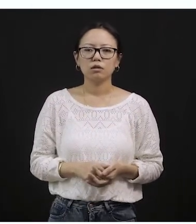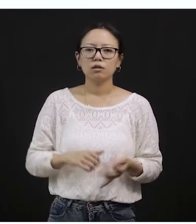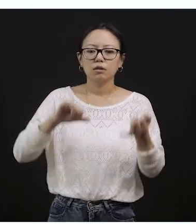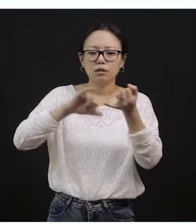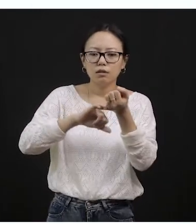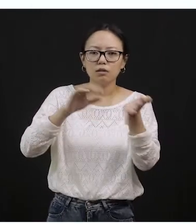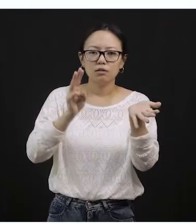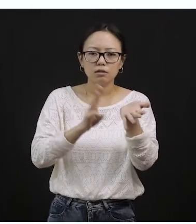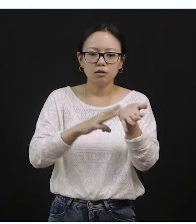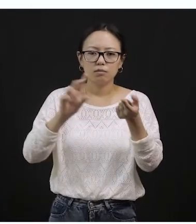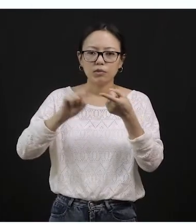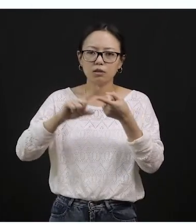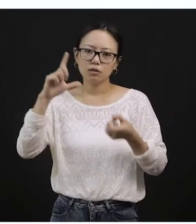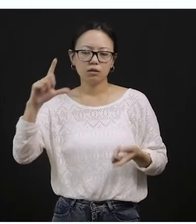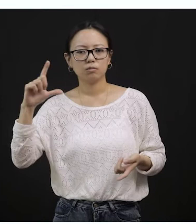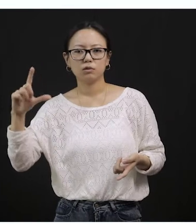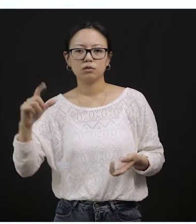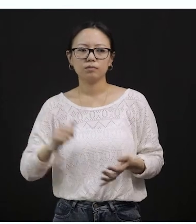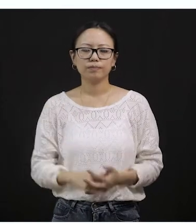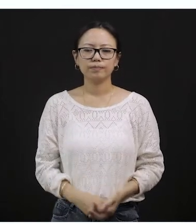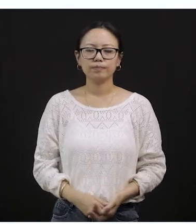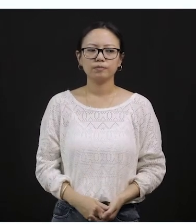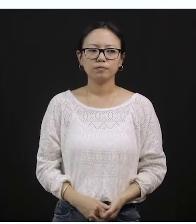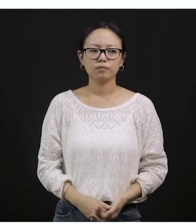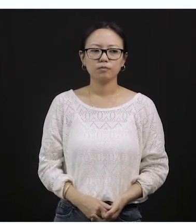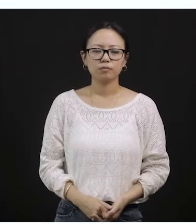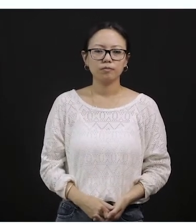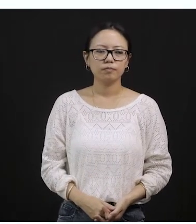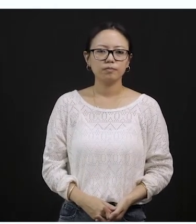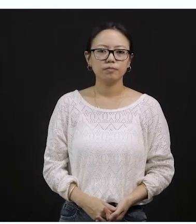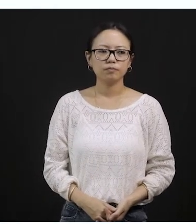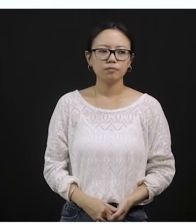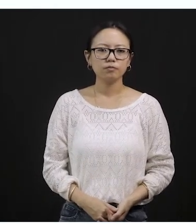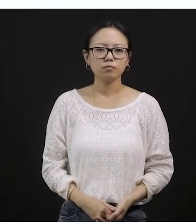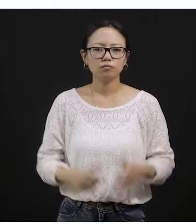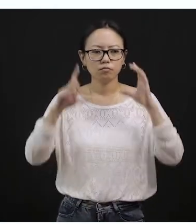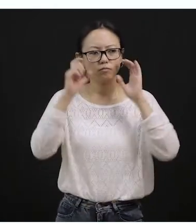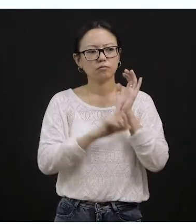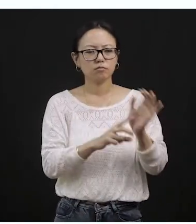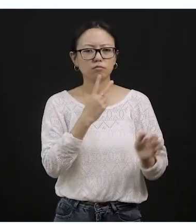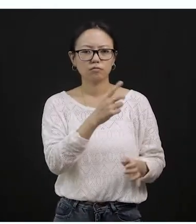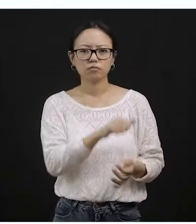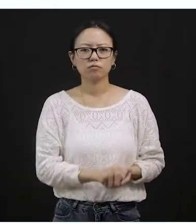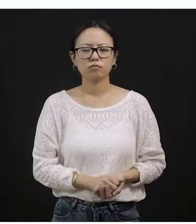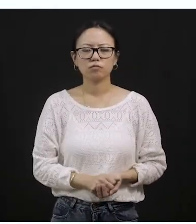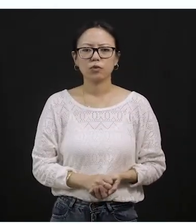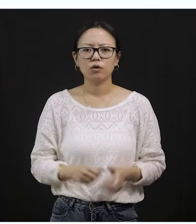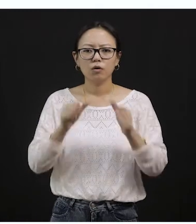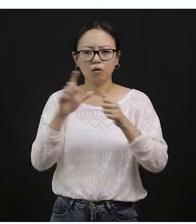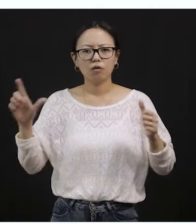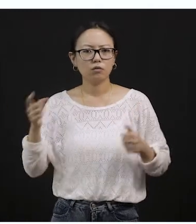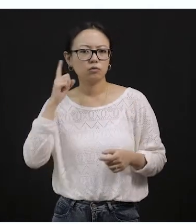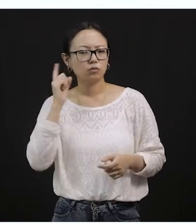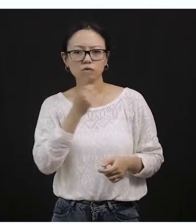S-M-E-L-L, smell. Yes? Okay? Now here, everybody has two ears, right? So